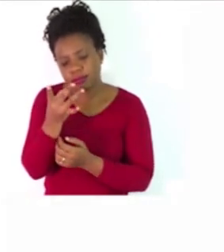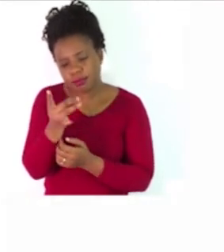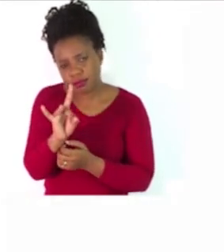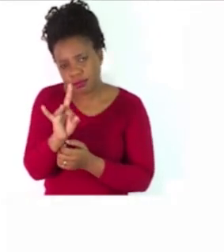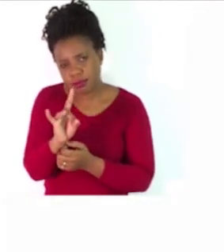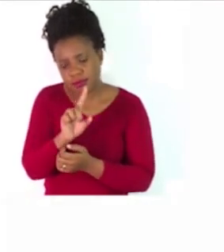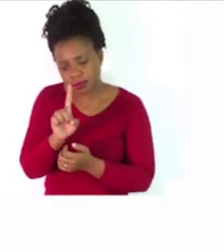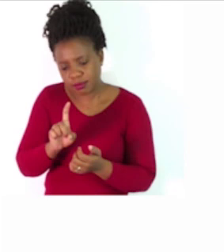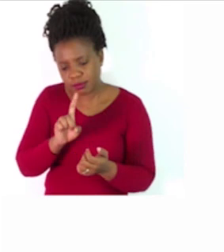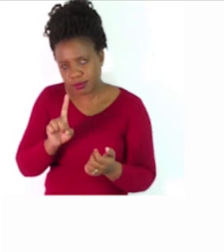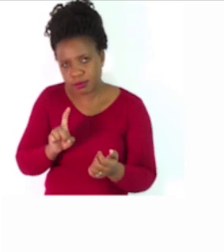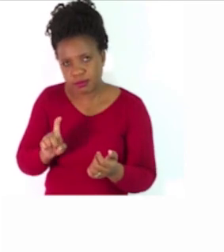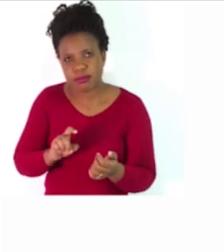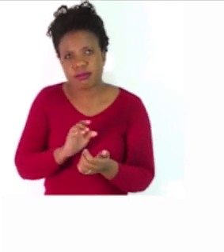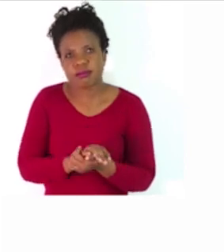questions.